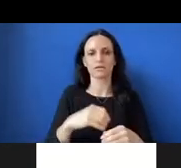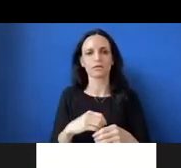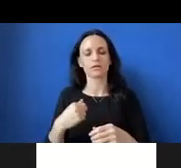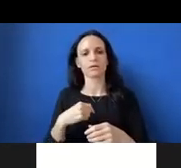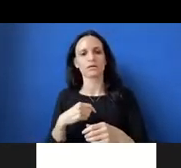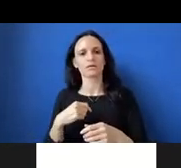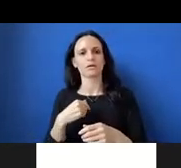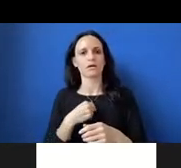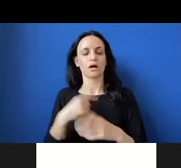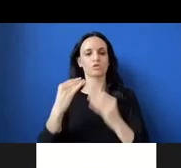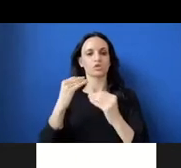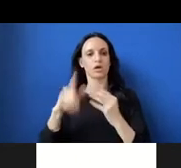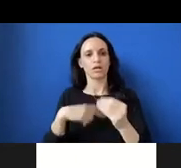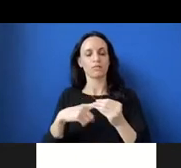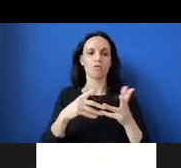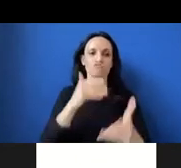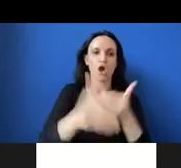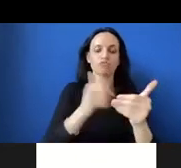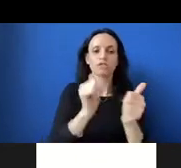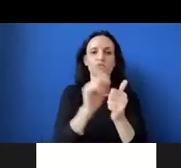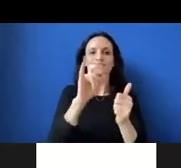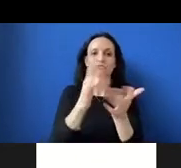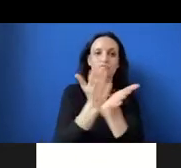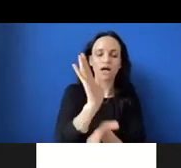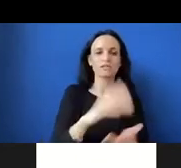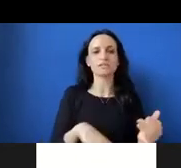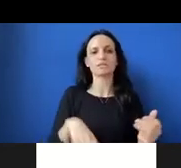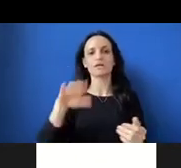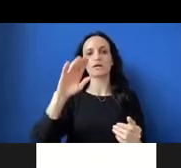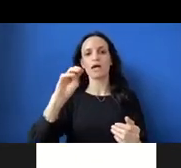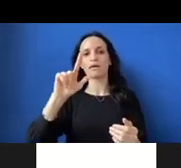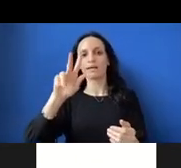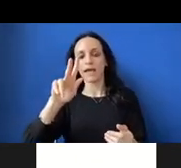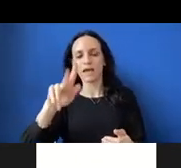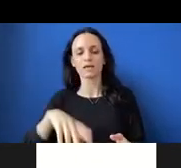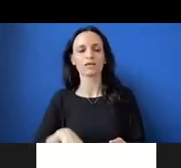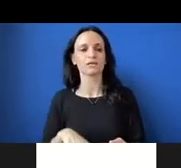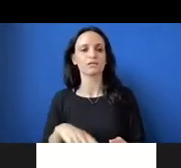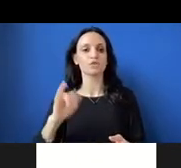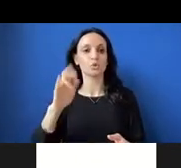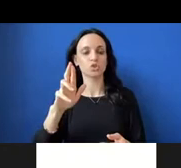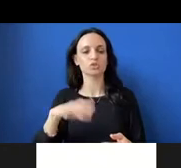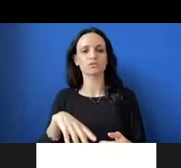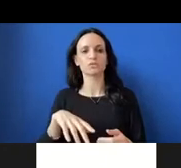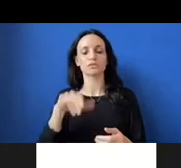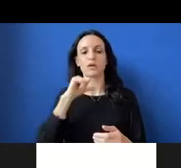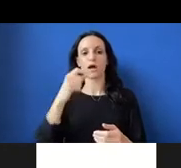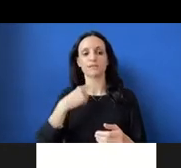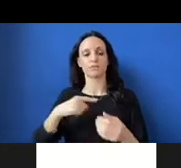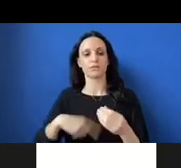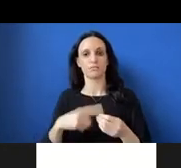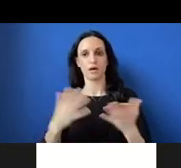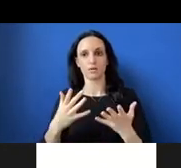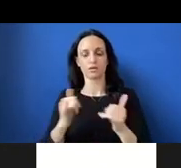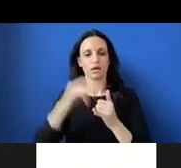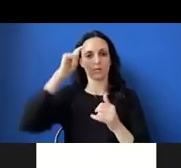told about progress of the civil rights movement and Martin Luther King Jr. What I wasn't told about was how a theory of